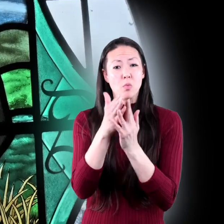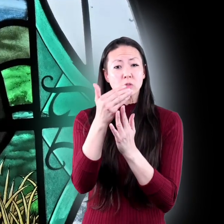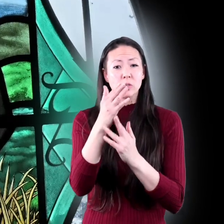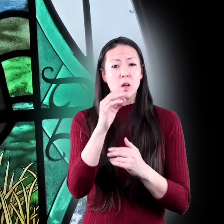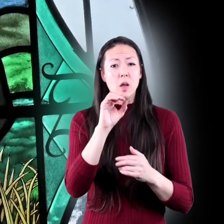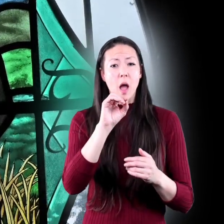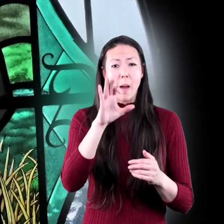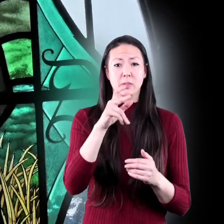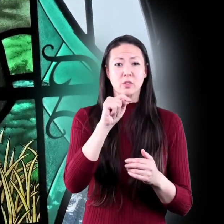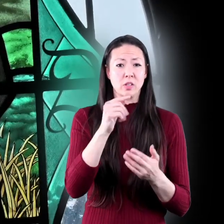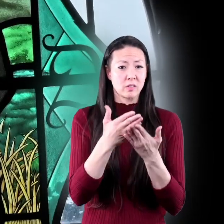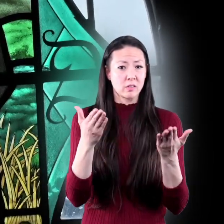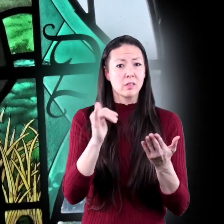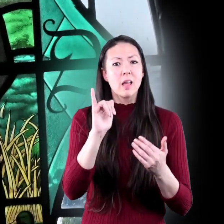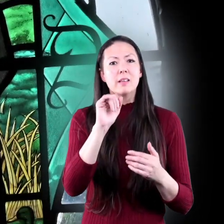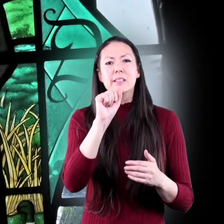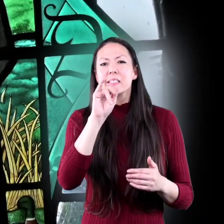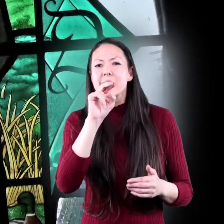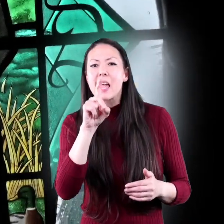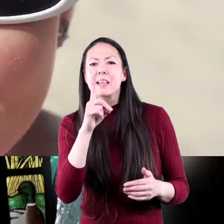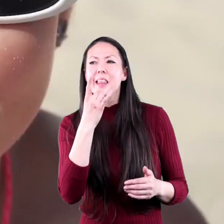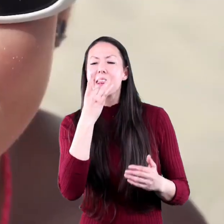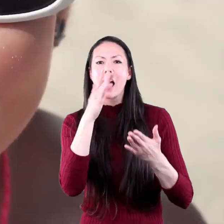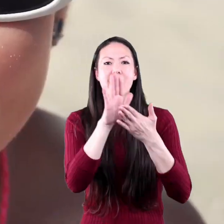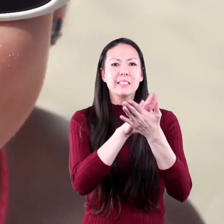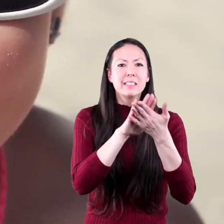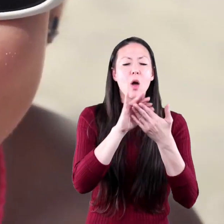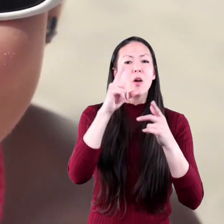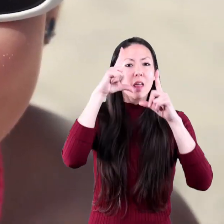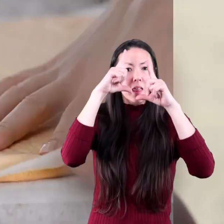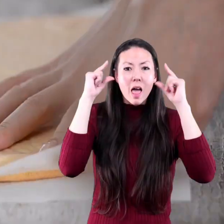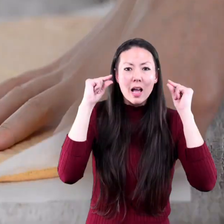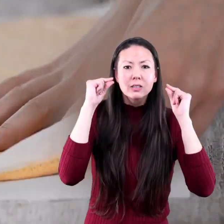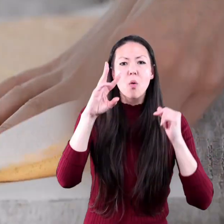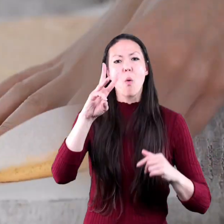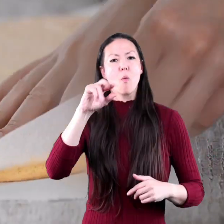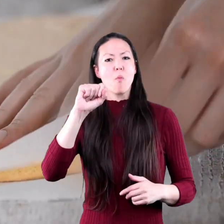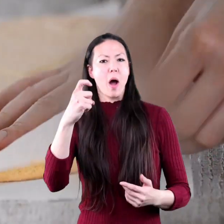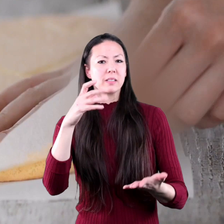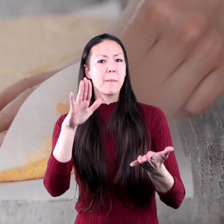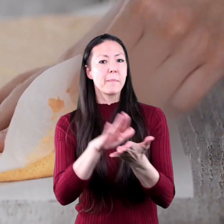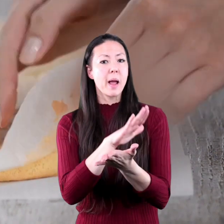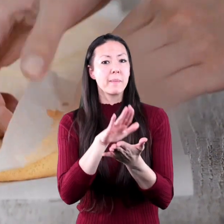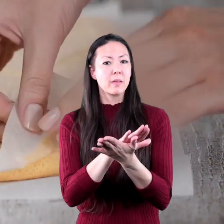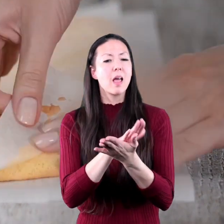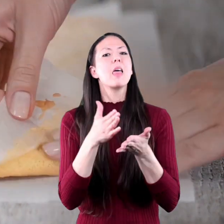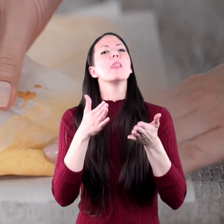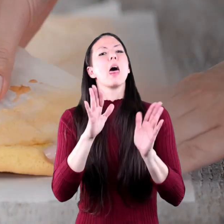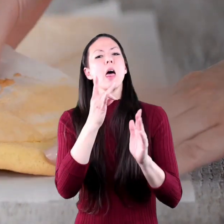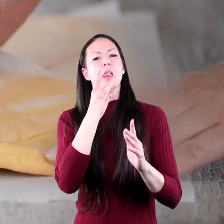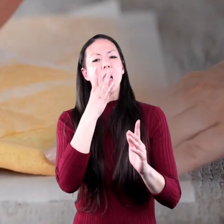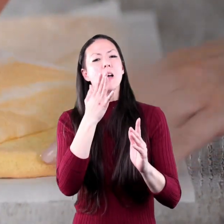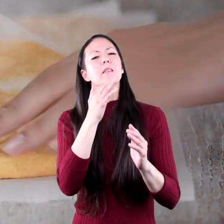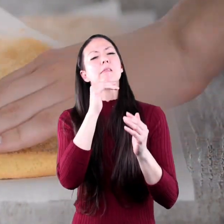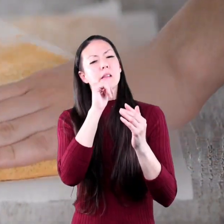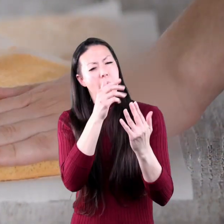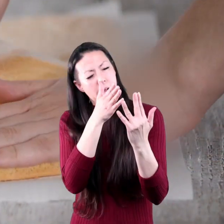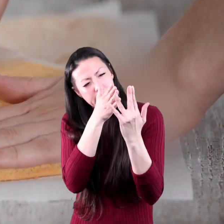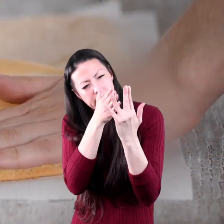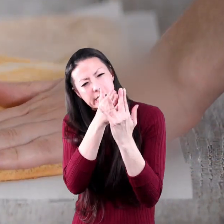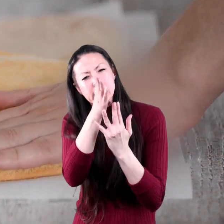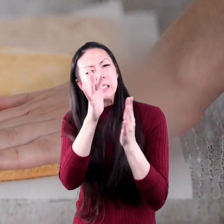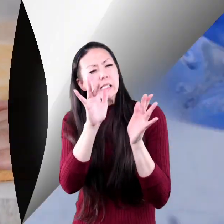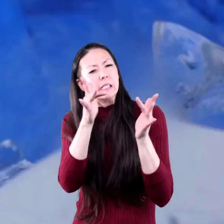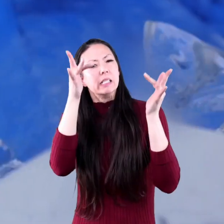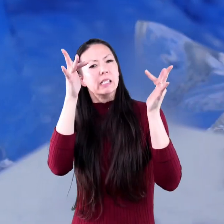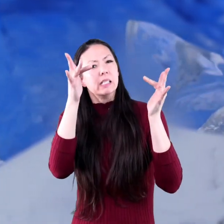objects, like a stained glass window, sunglasses, or wax paper, allow light to partially pass through